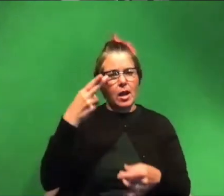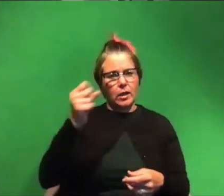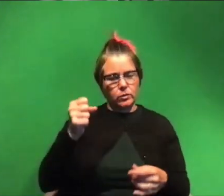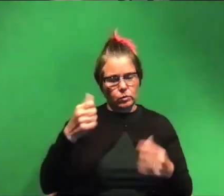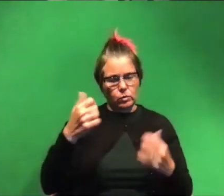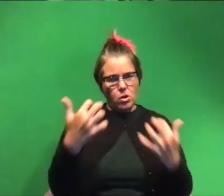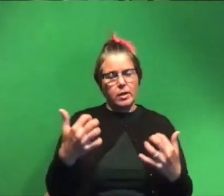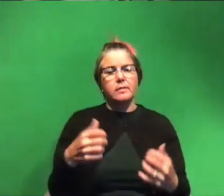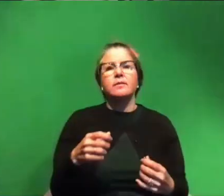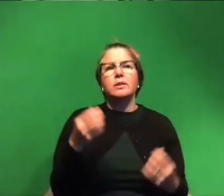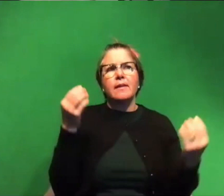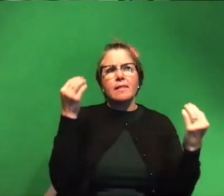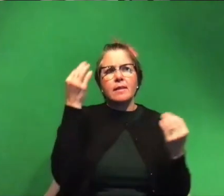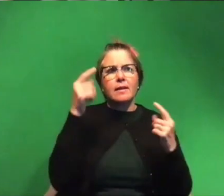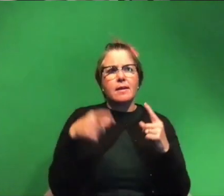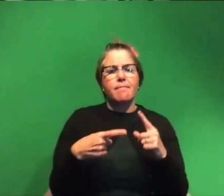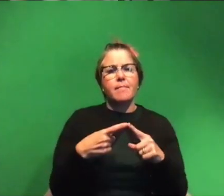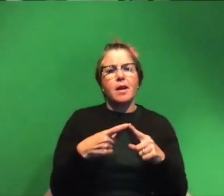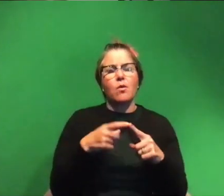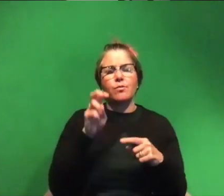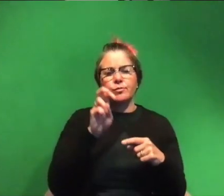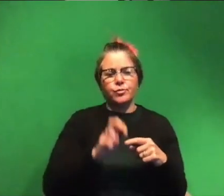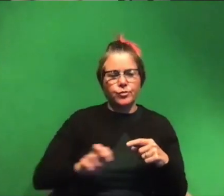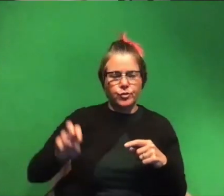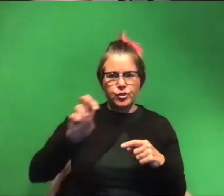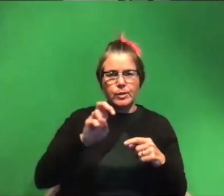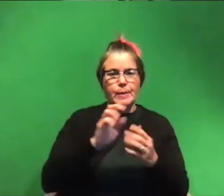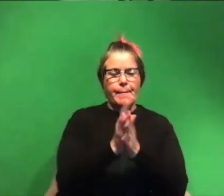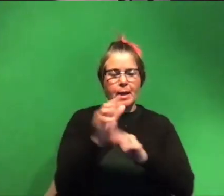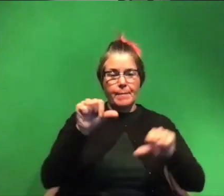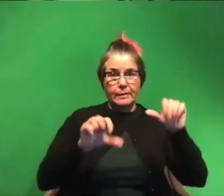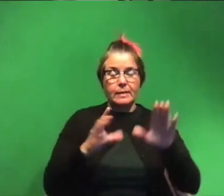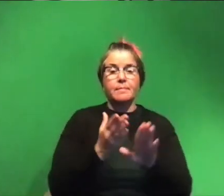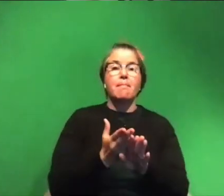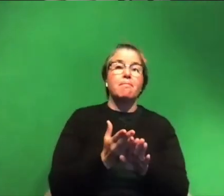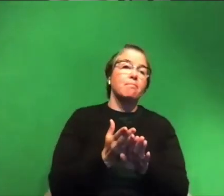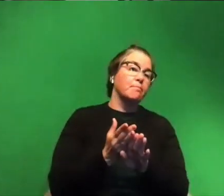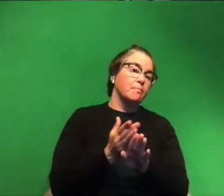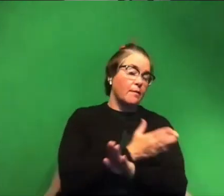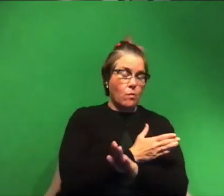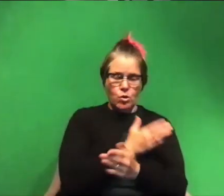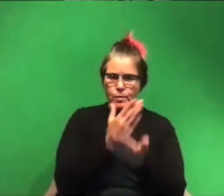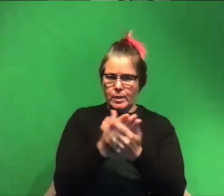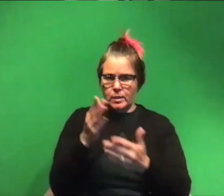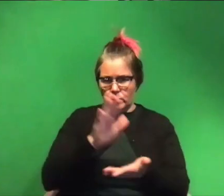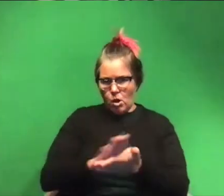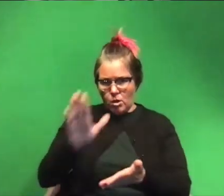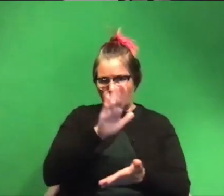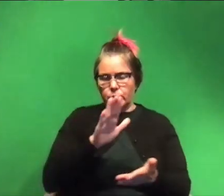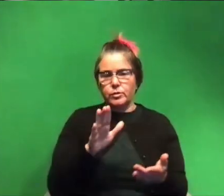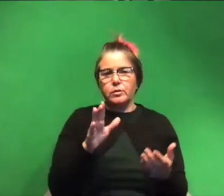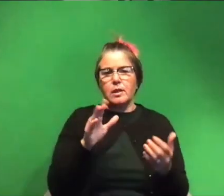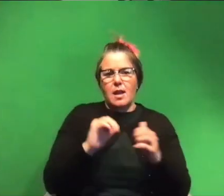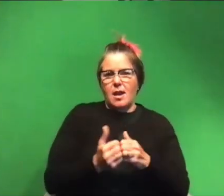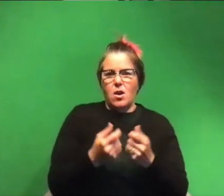i think thinking about the journey into being a scientist before even getting to college like what what comes into play